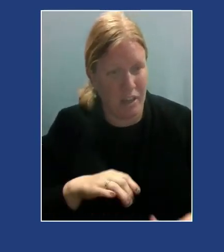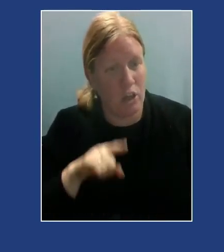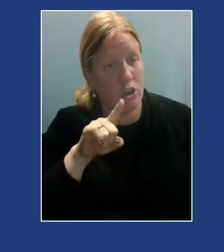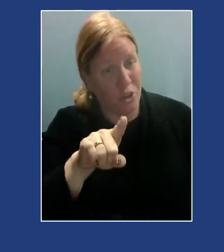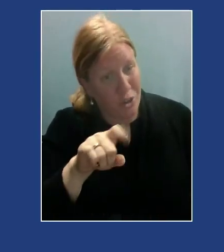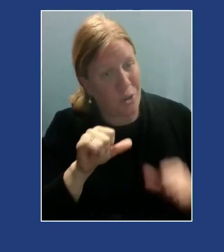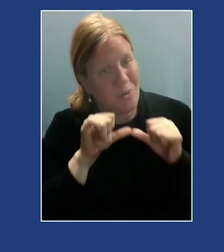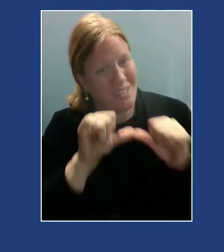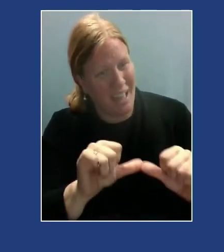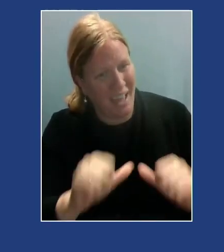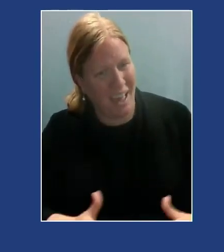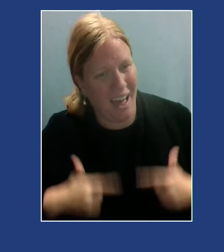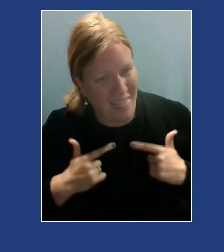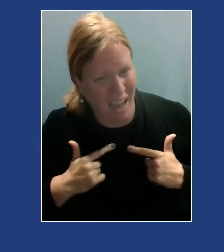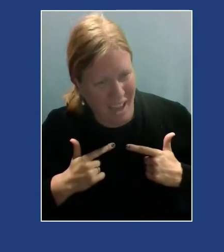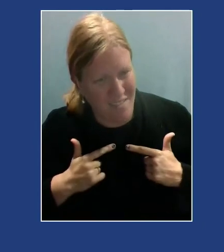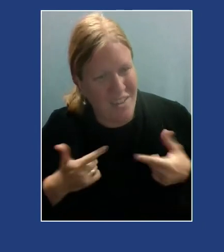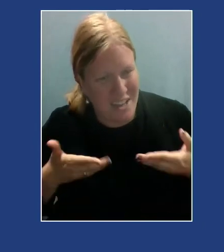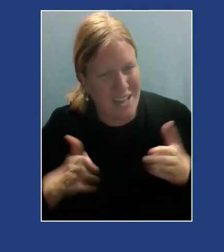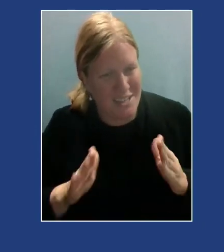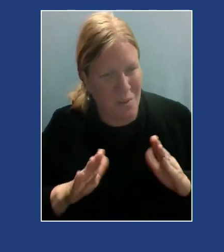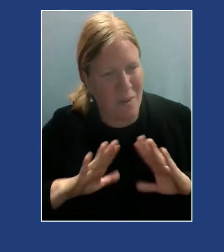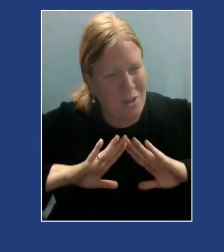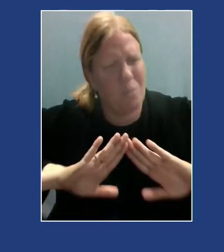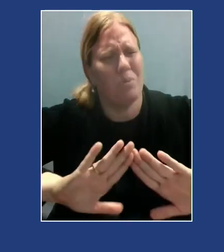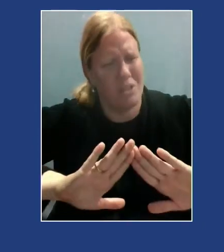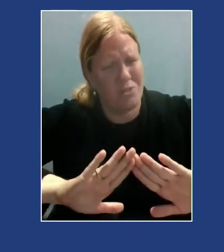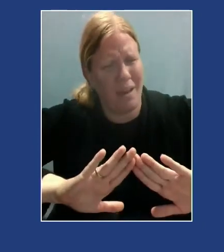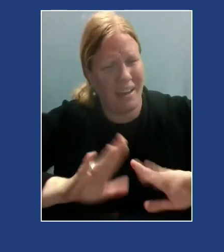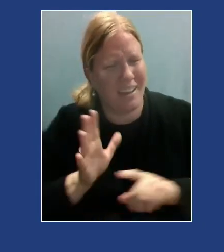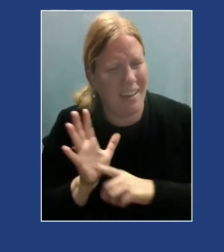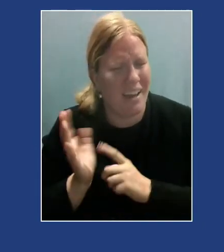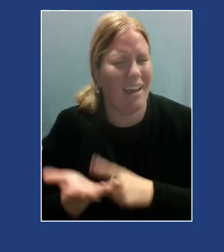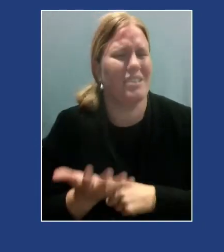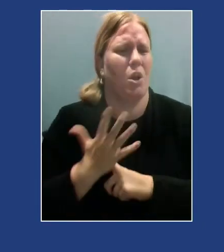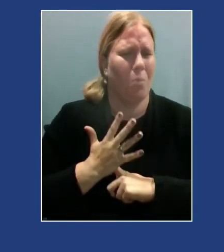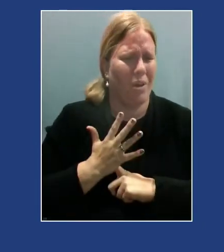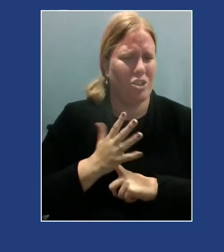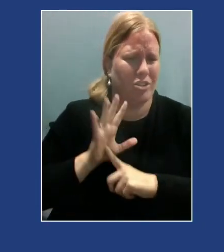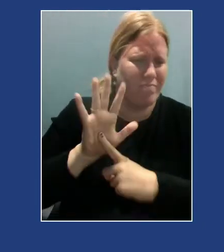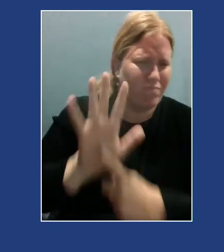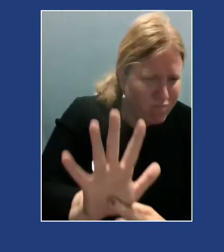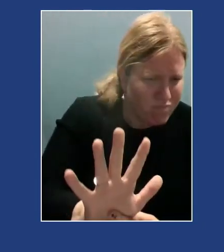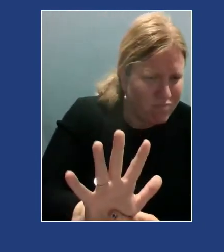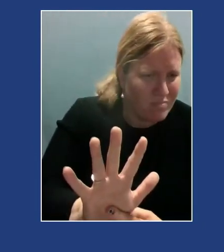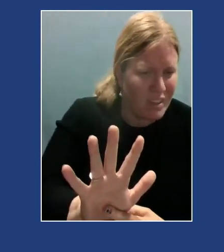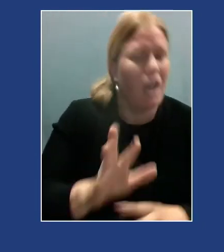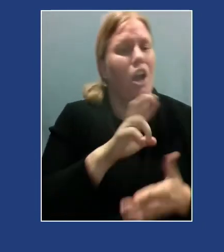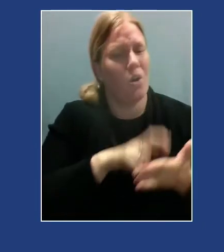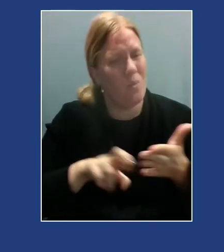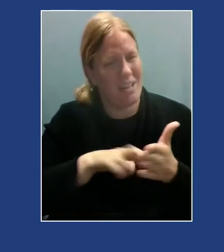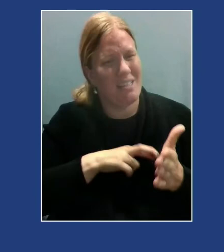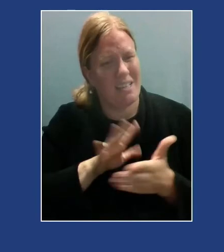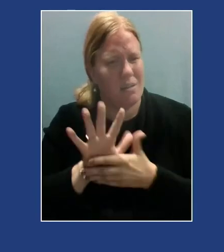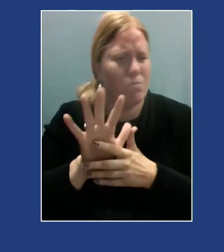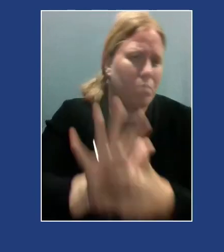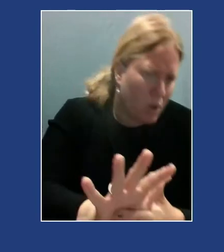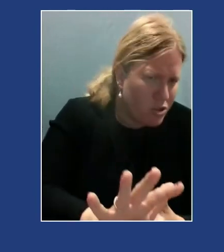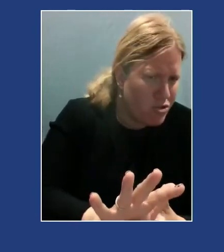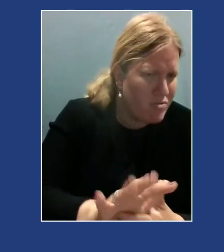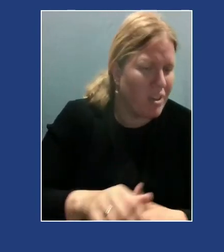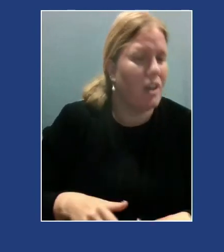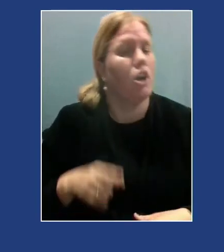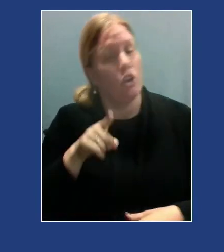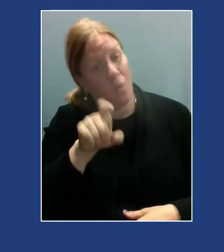is a way to push back against oppression. It's a way to push back against racism. And you also have to care for yourself in the